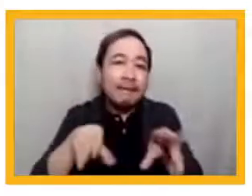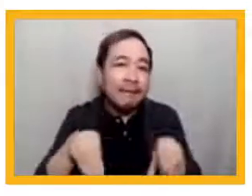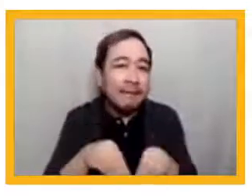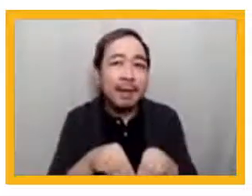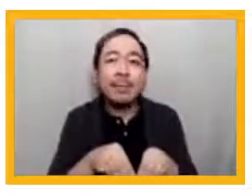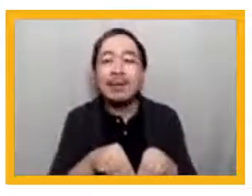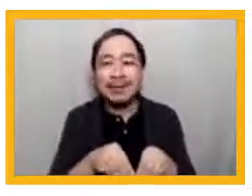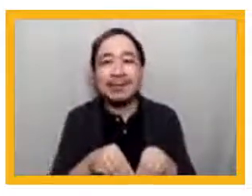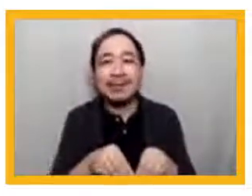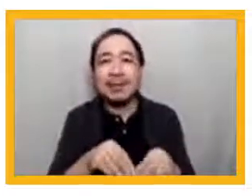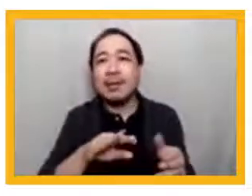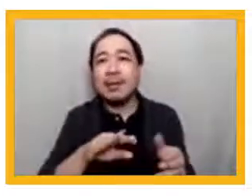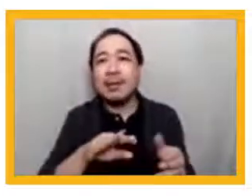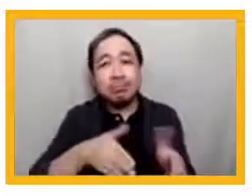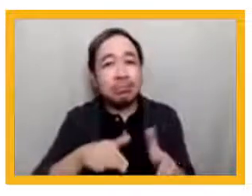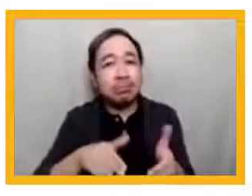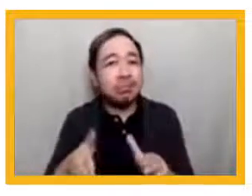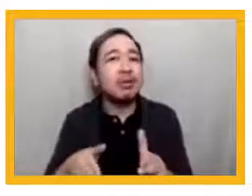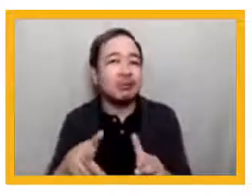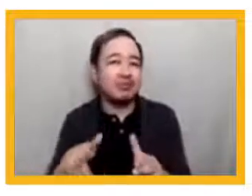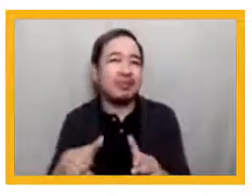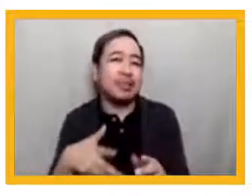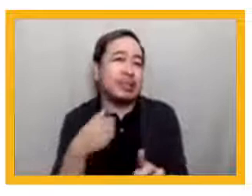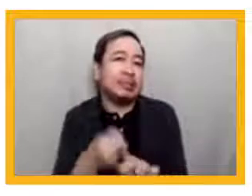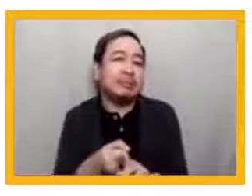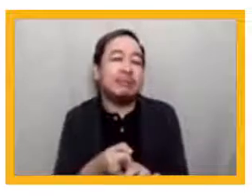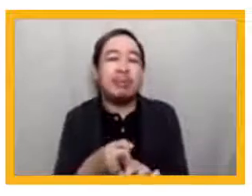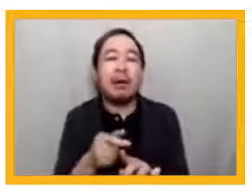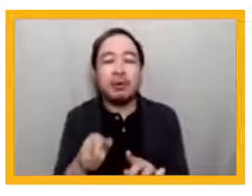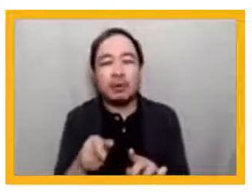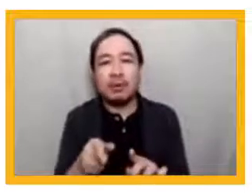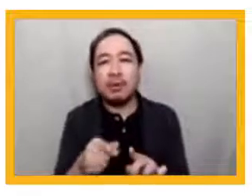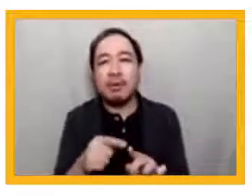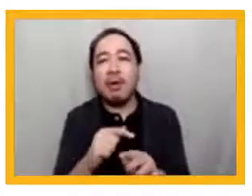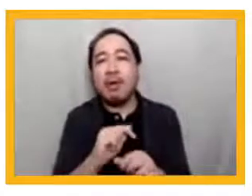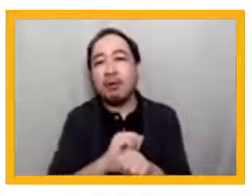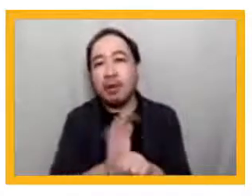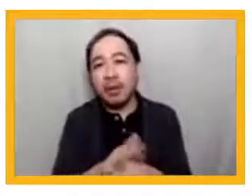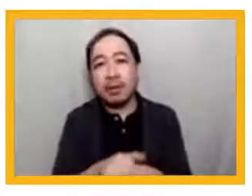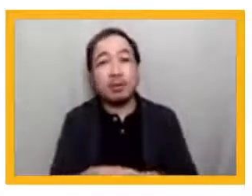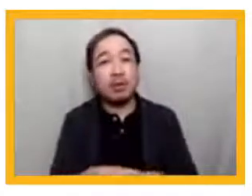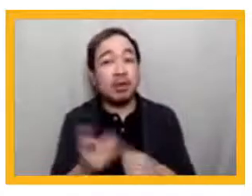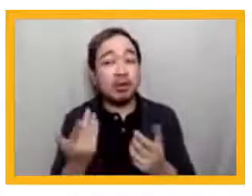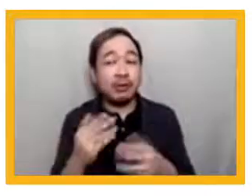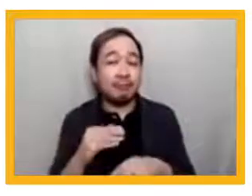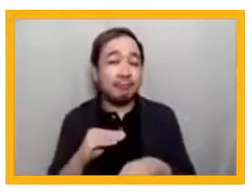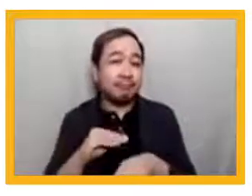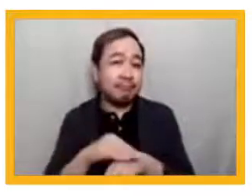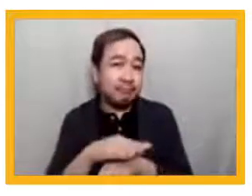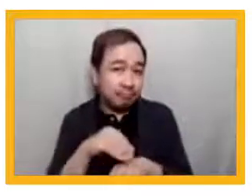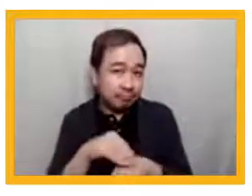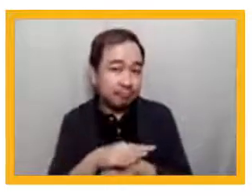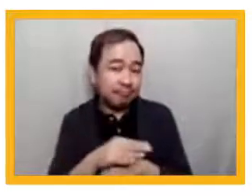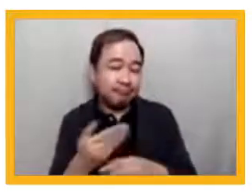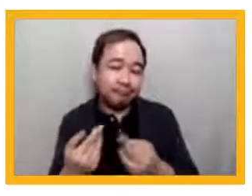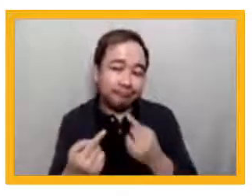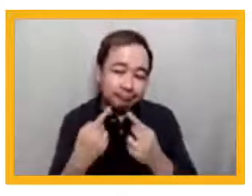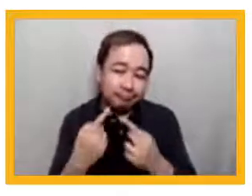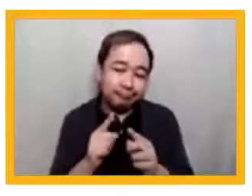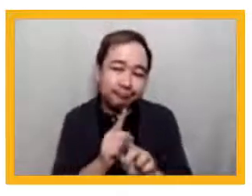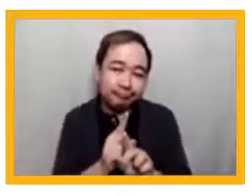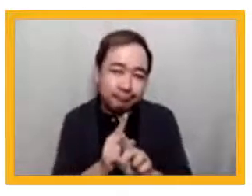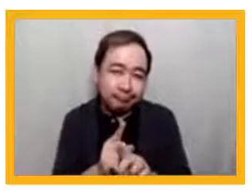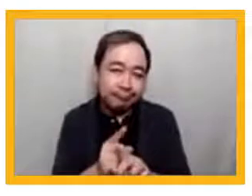principals to COVID. In this, counseling truthfully has been critical in keeping our heads above water. We will be